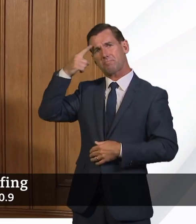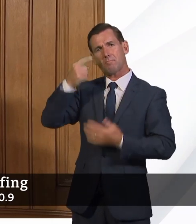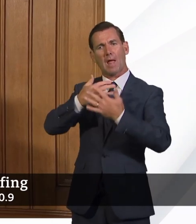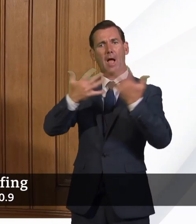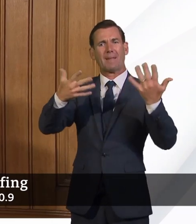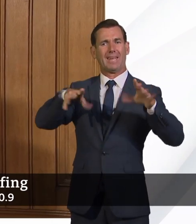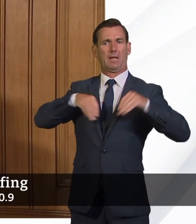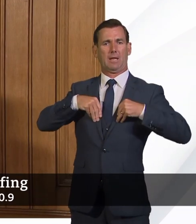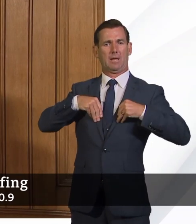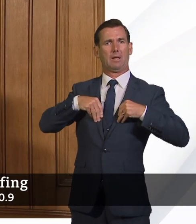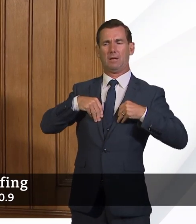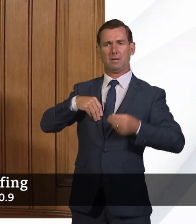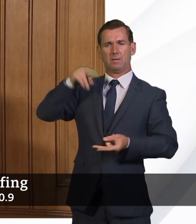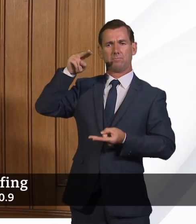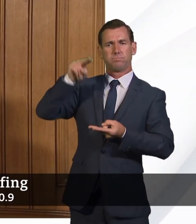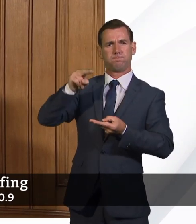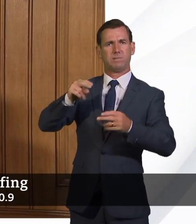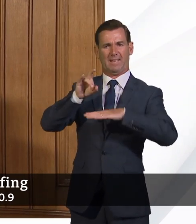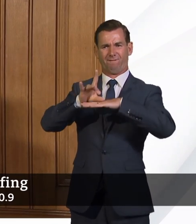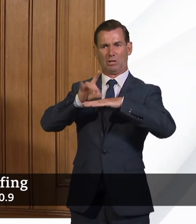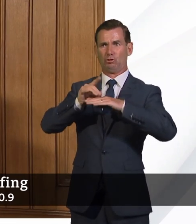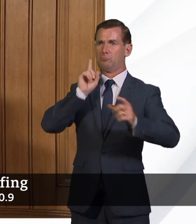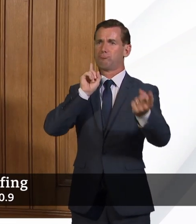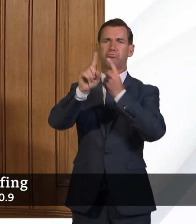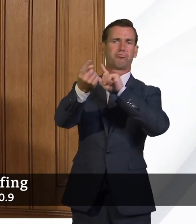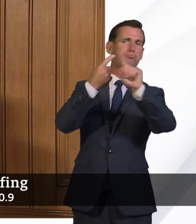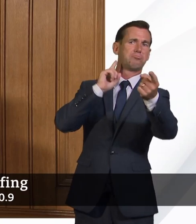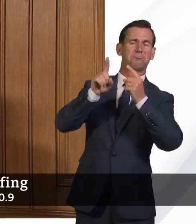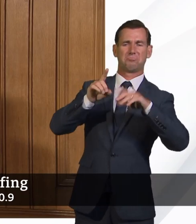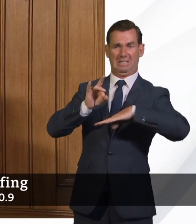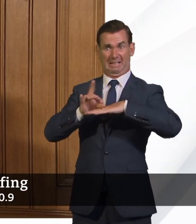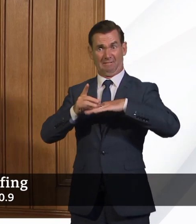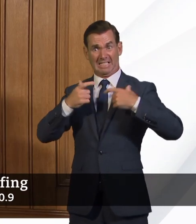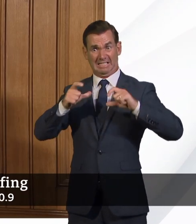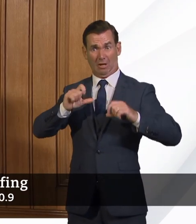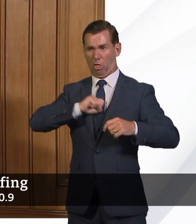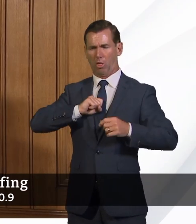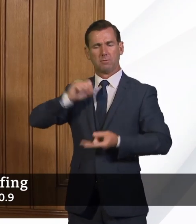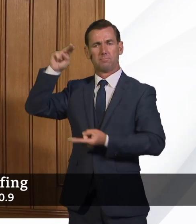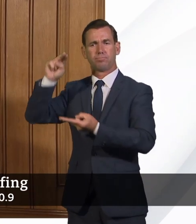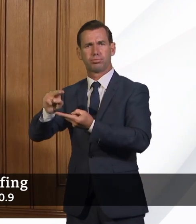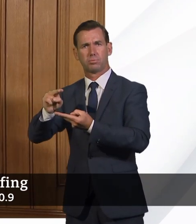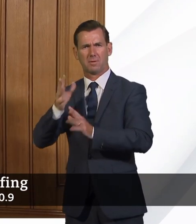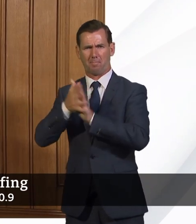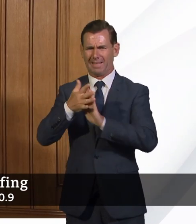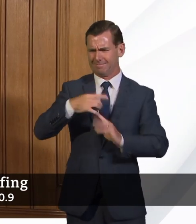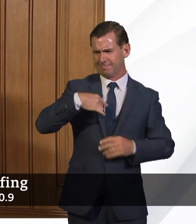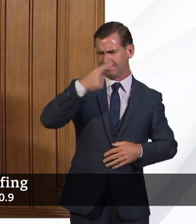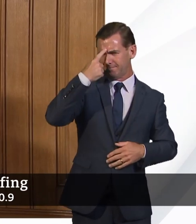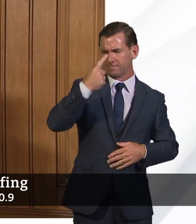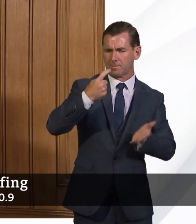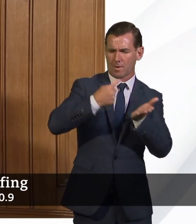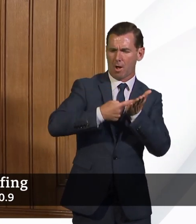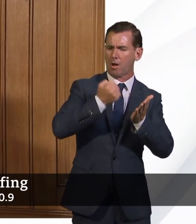of infections in the community. And really, that evidence also suggests that the R value is below one,